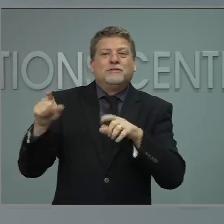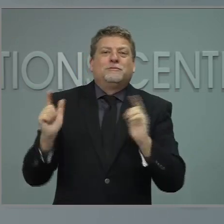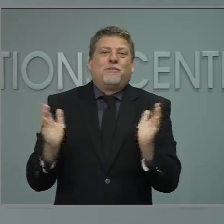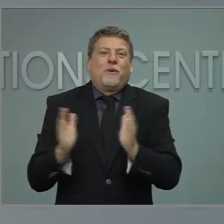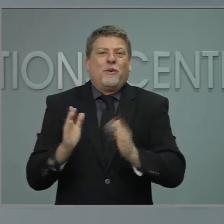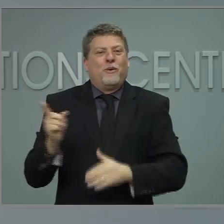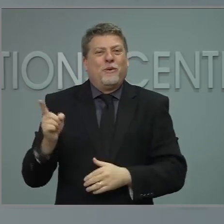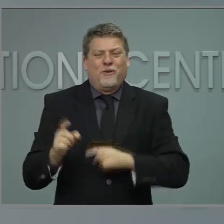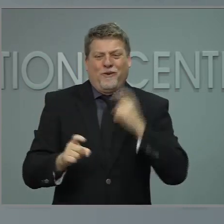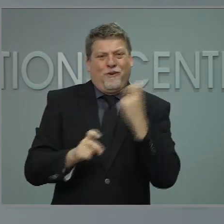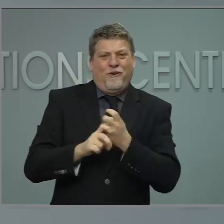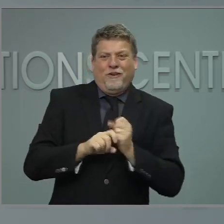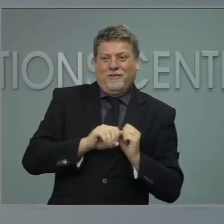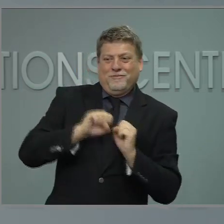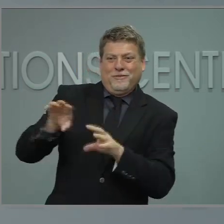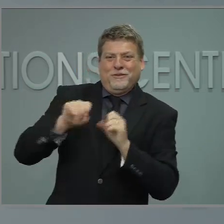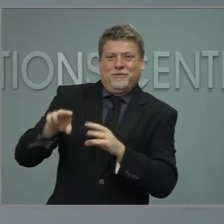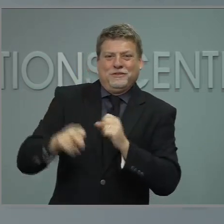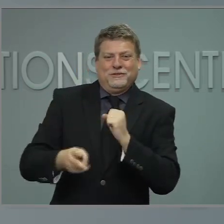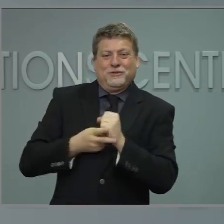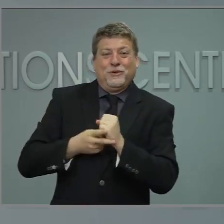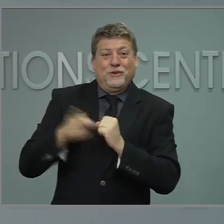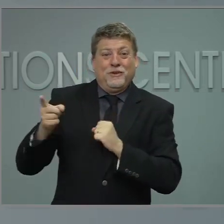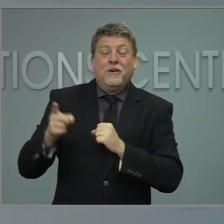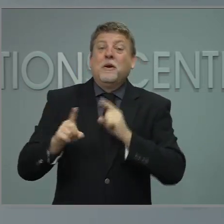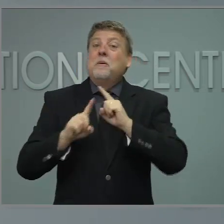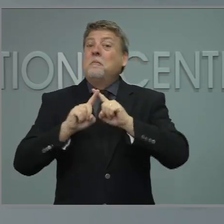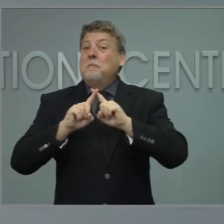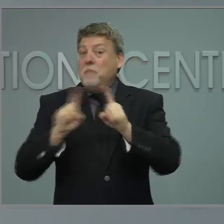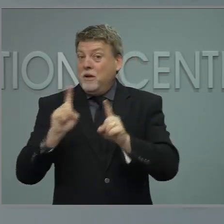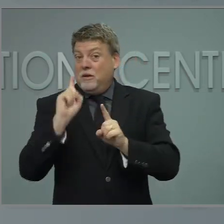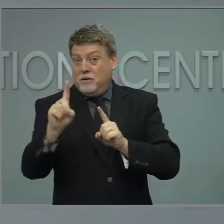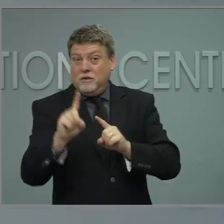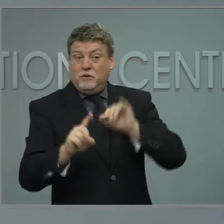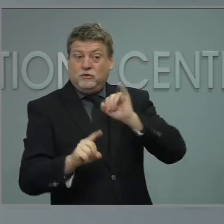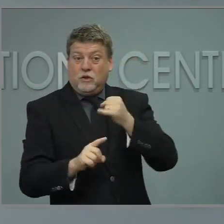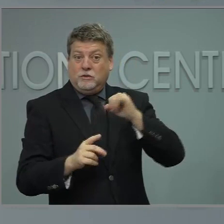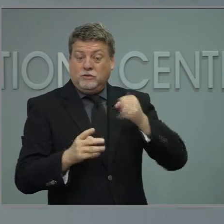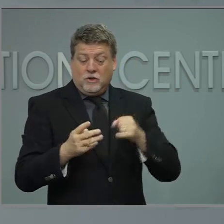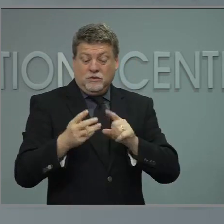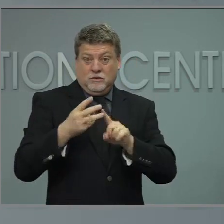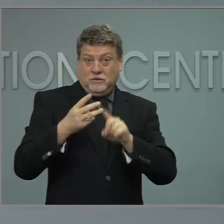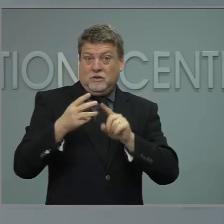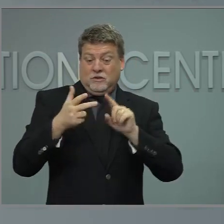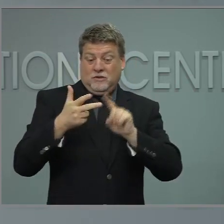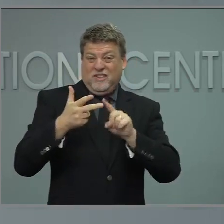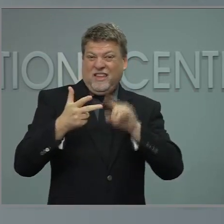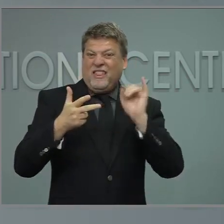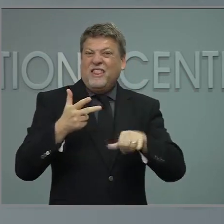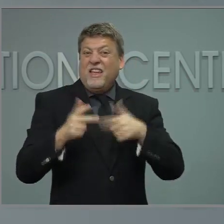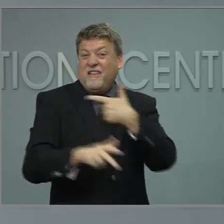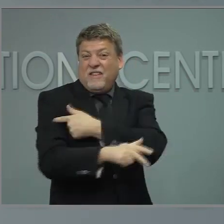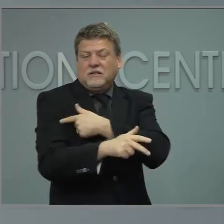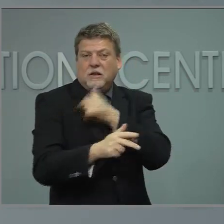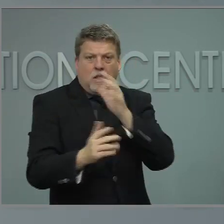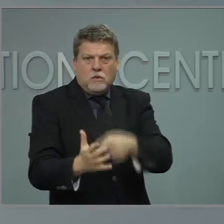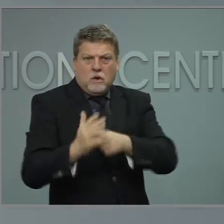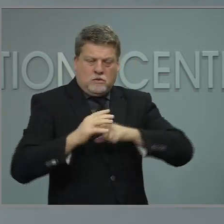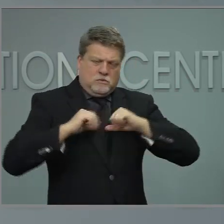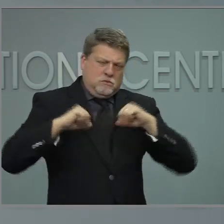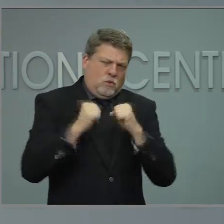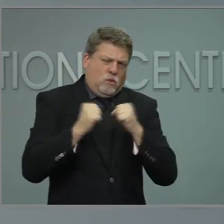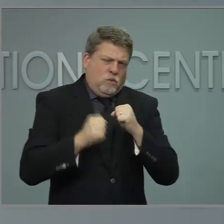With more and more of the Johnson and Johnson one-shot vaccine that doesn't have such extreme storage